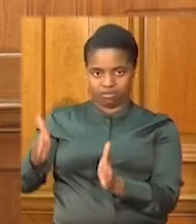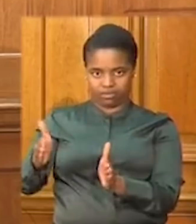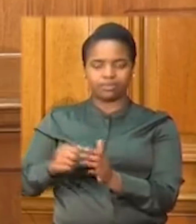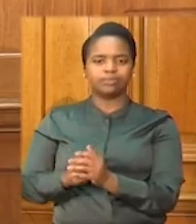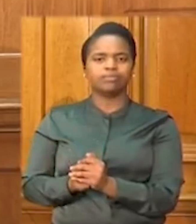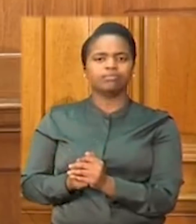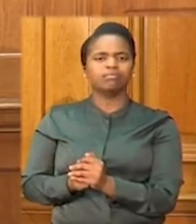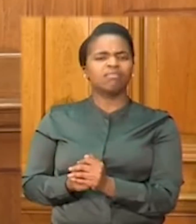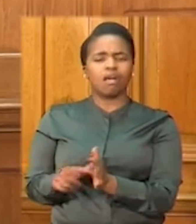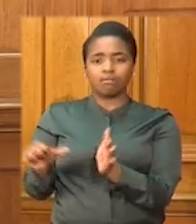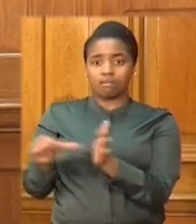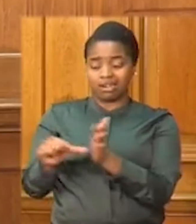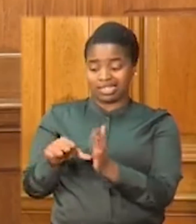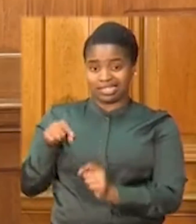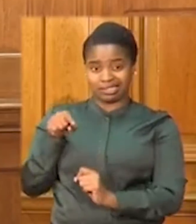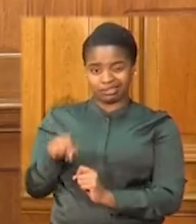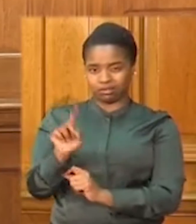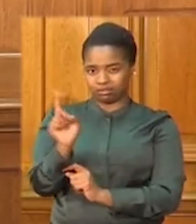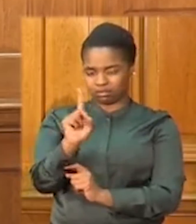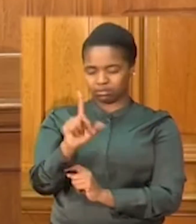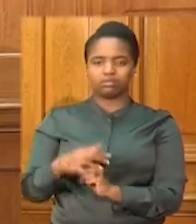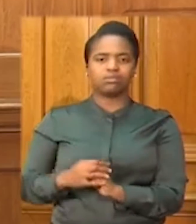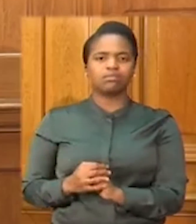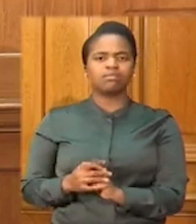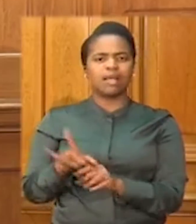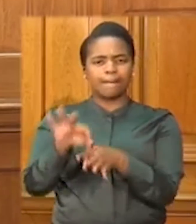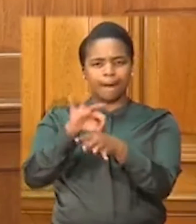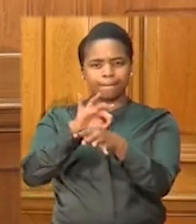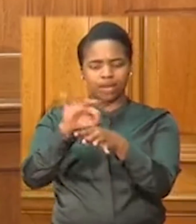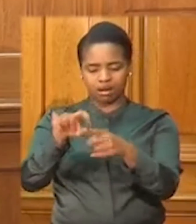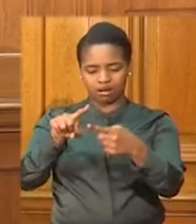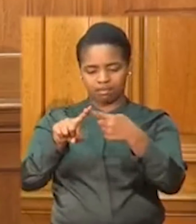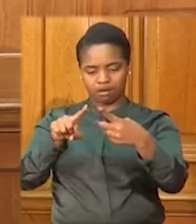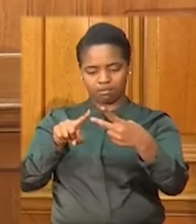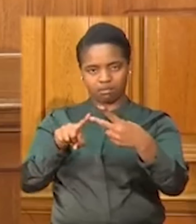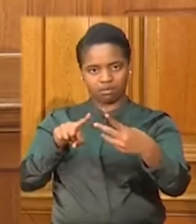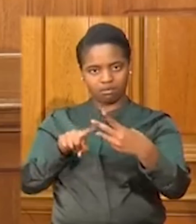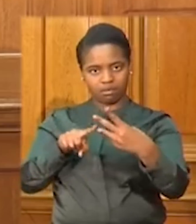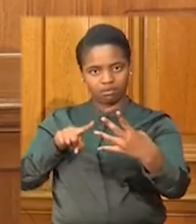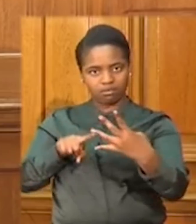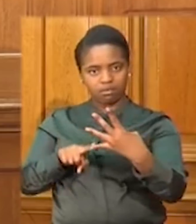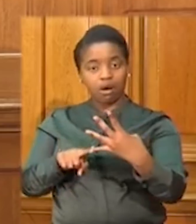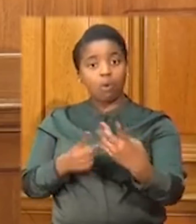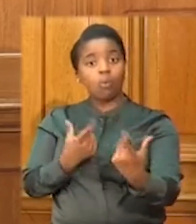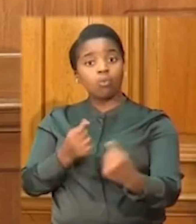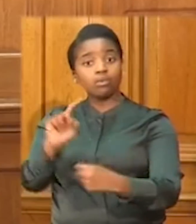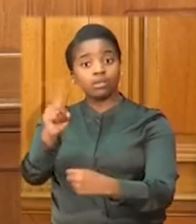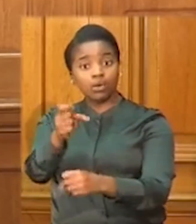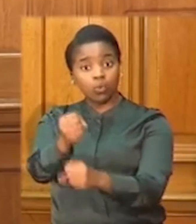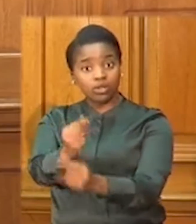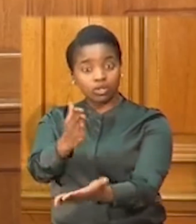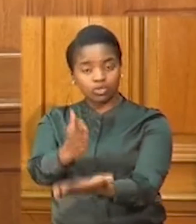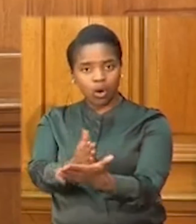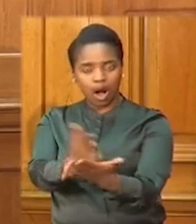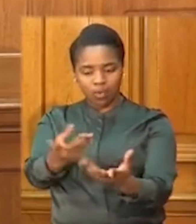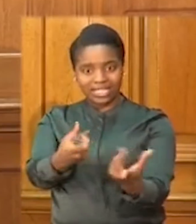recovery strategy will be the measures we will embark upon to stimulate demand and supply